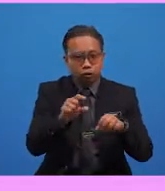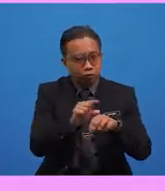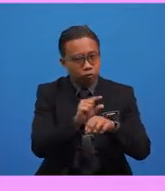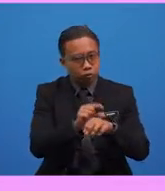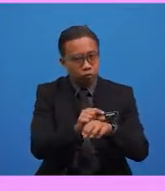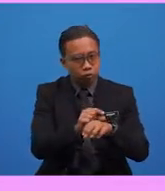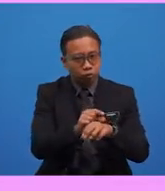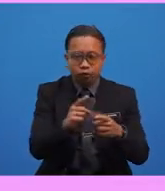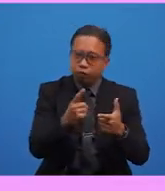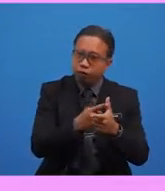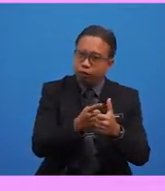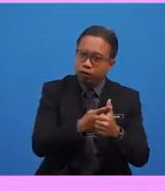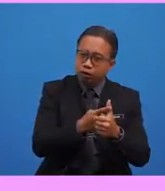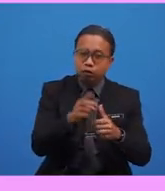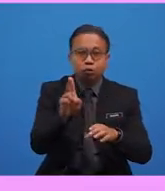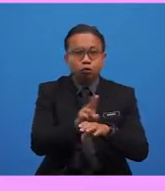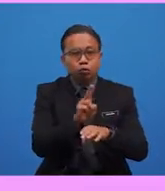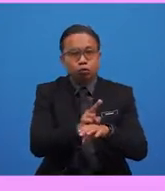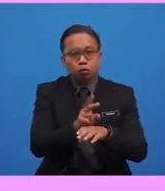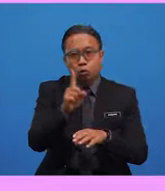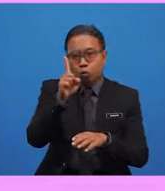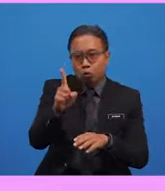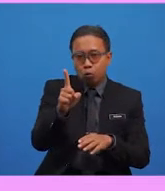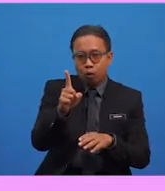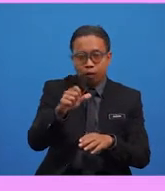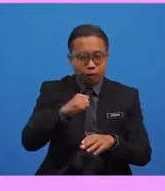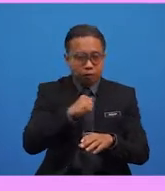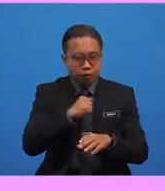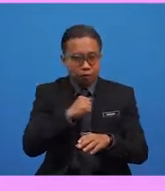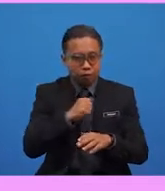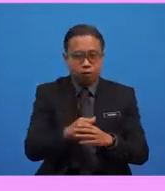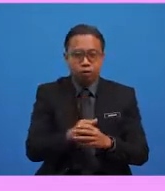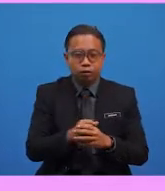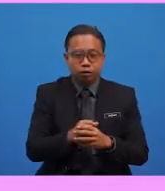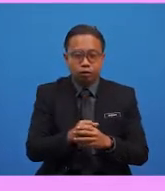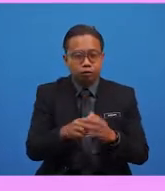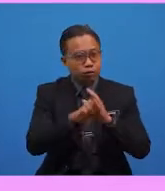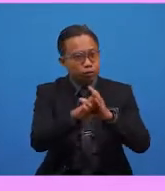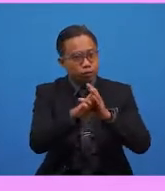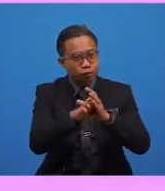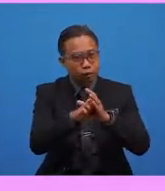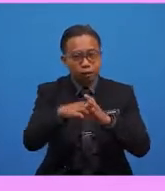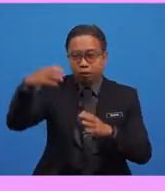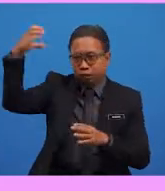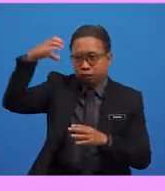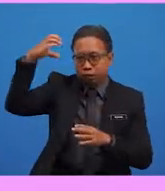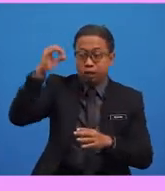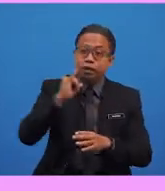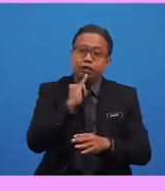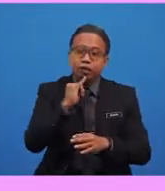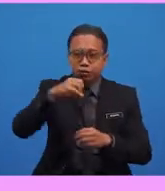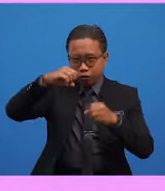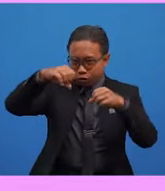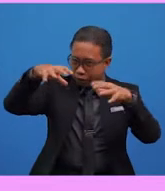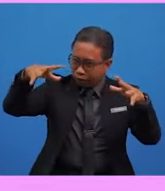articles, the. Firstly, we use one of its own kind. For example, the sun is